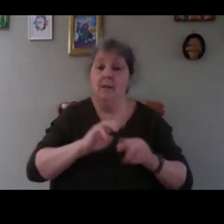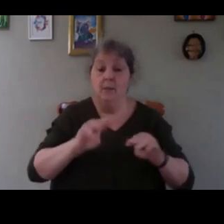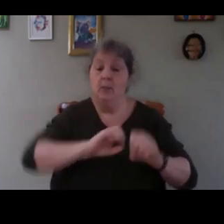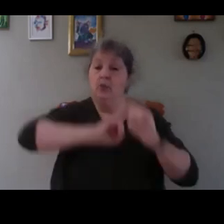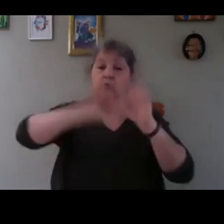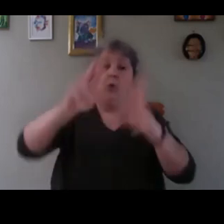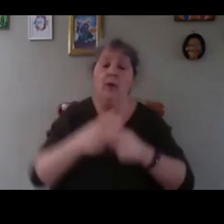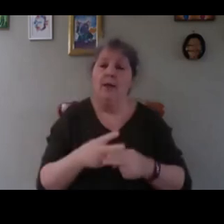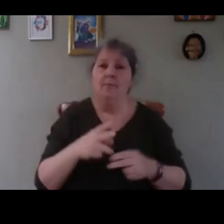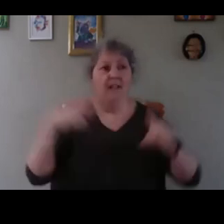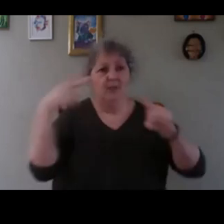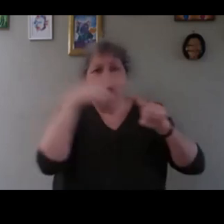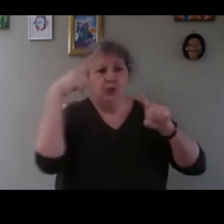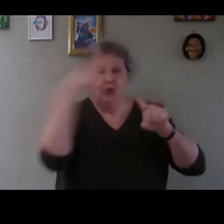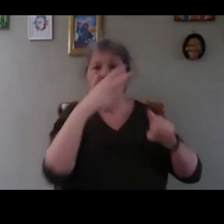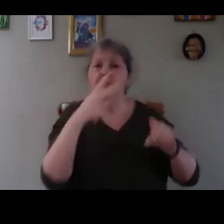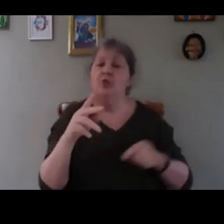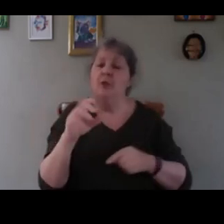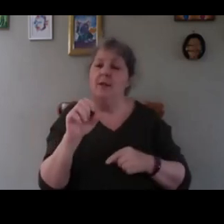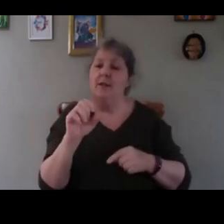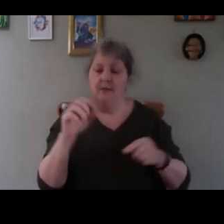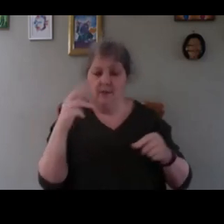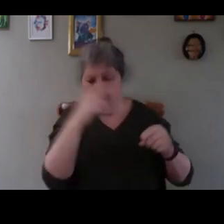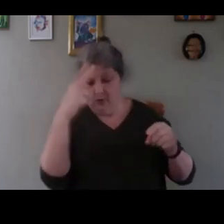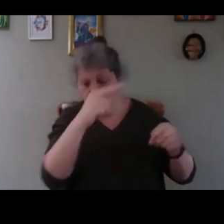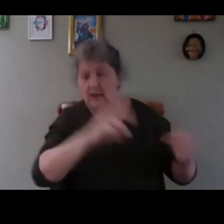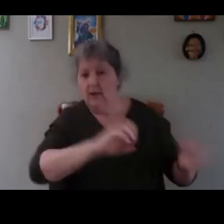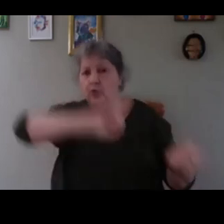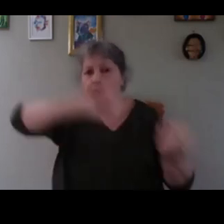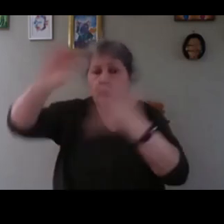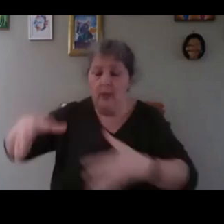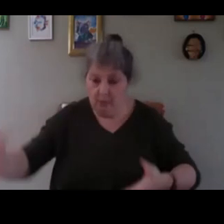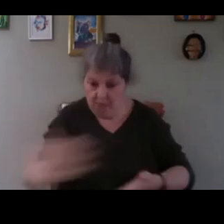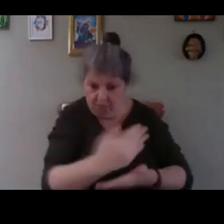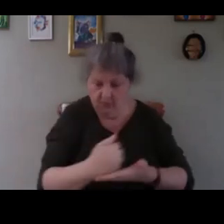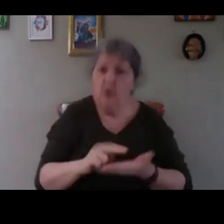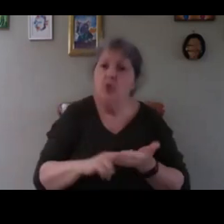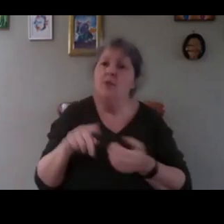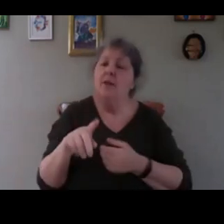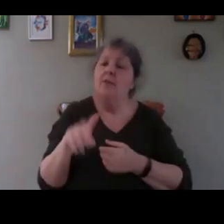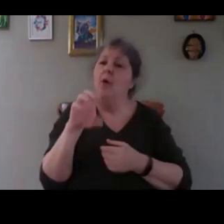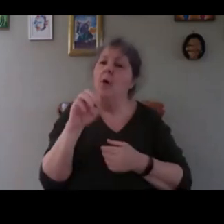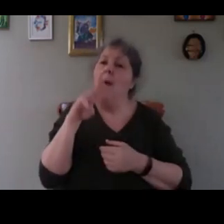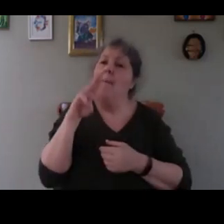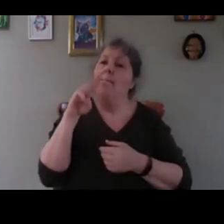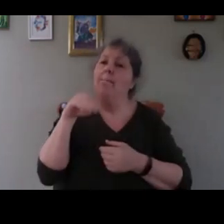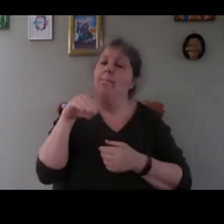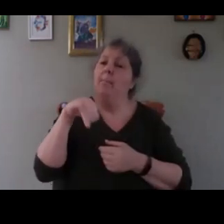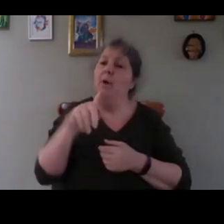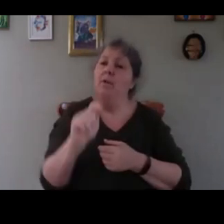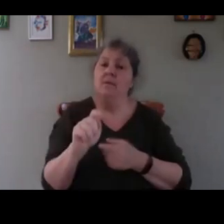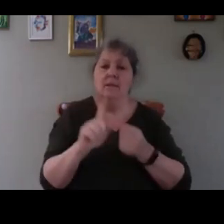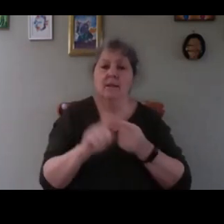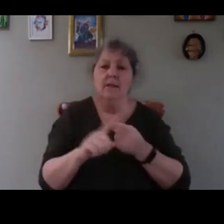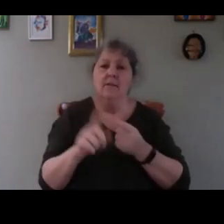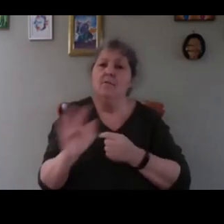shredding is quite good because you can shredding is wood and if it's not